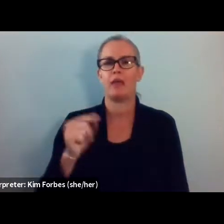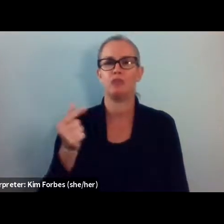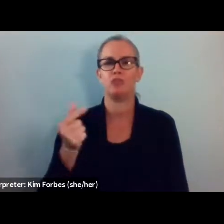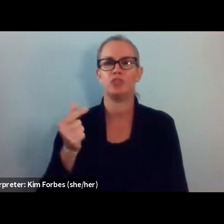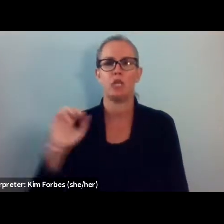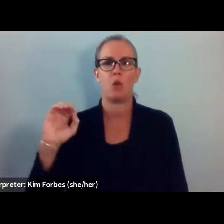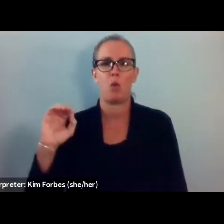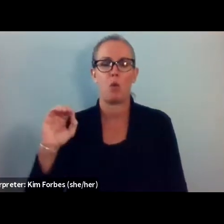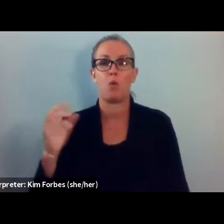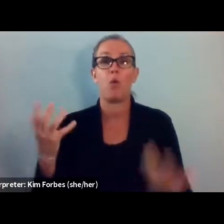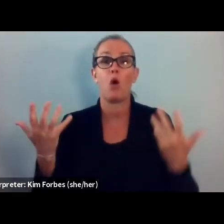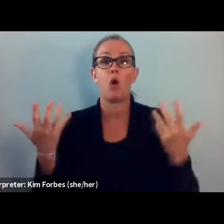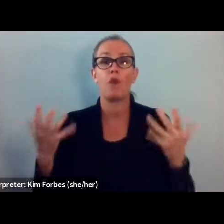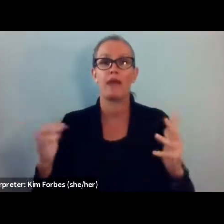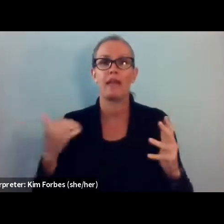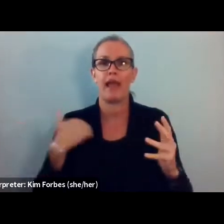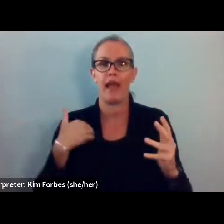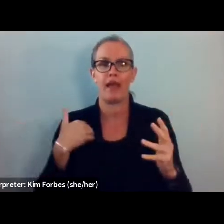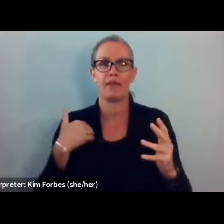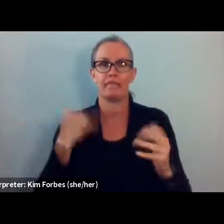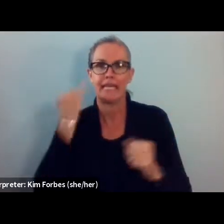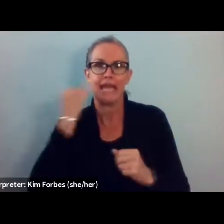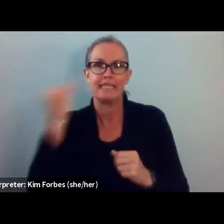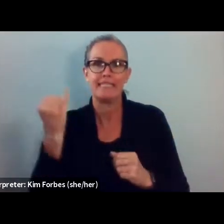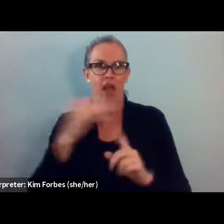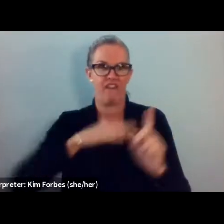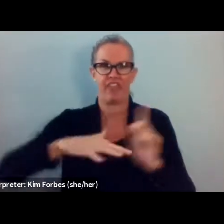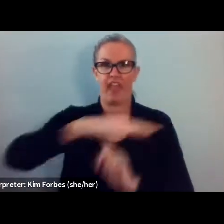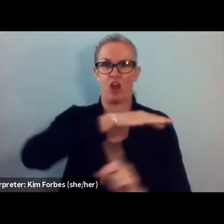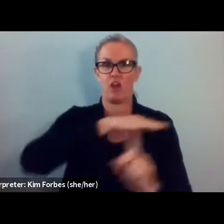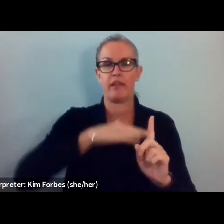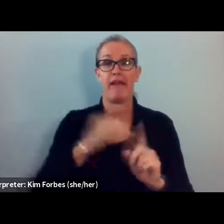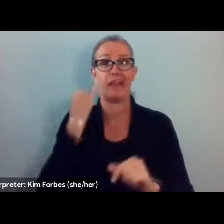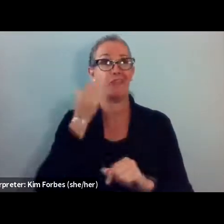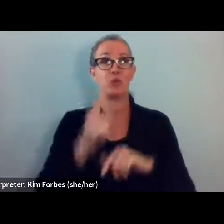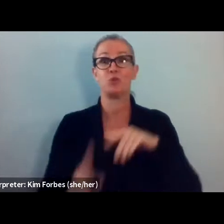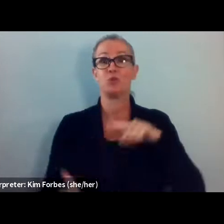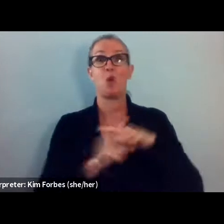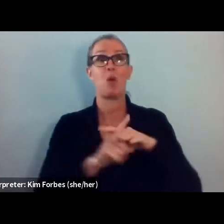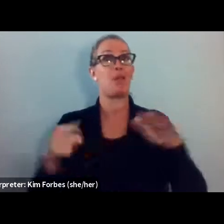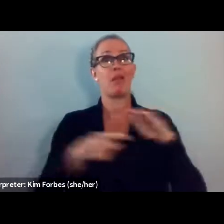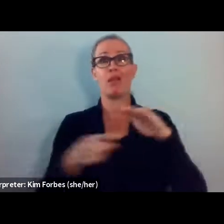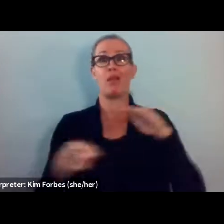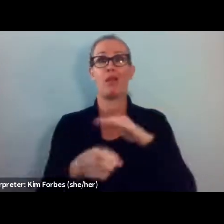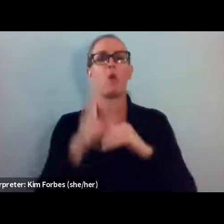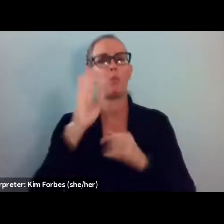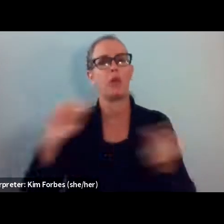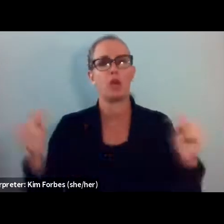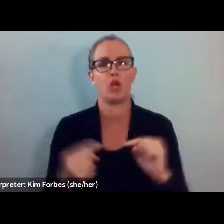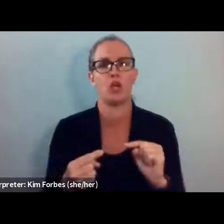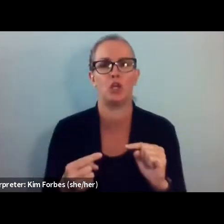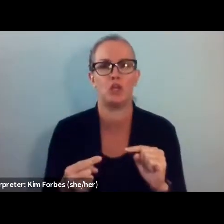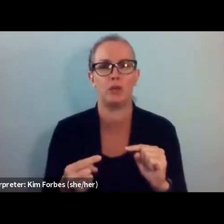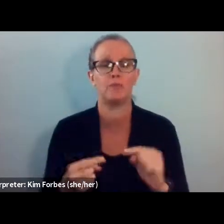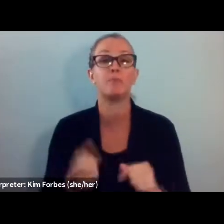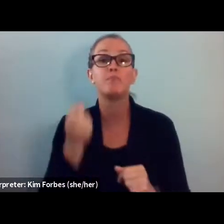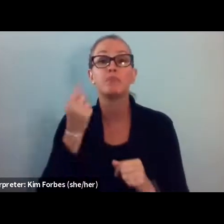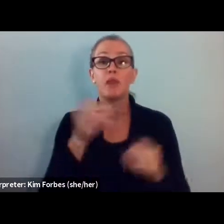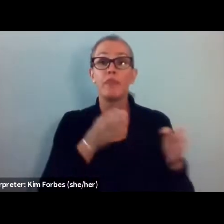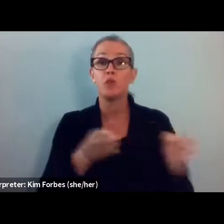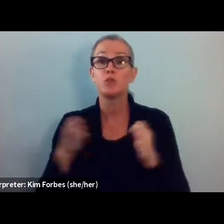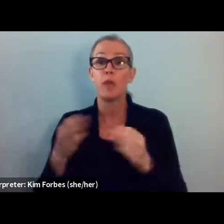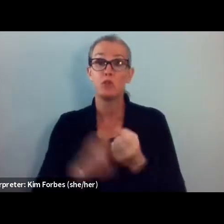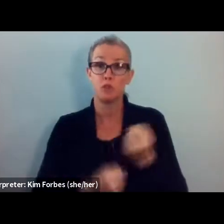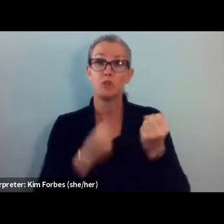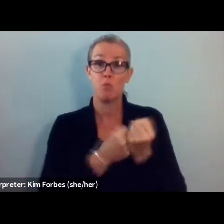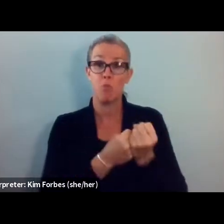context for that particular area. There are remote ways to support work that's happening at